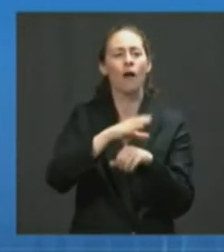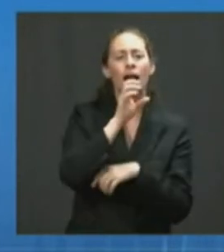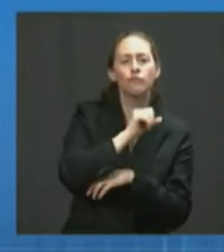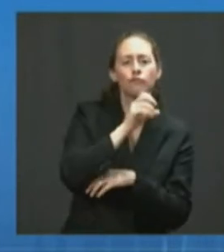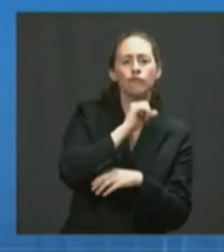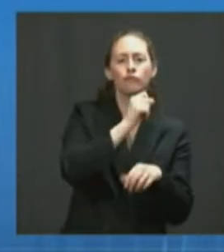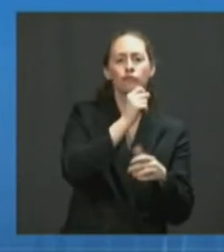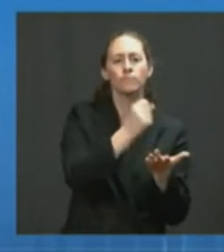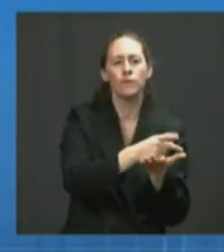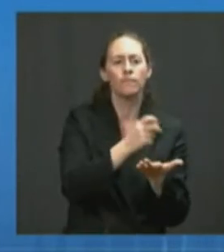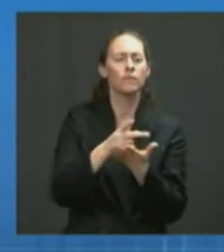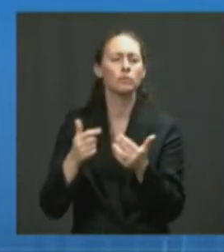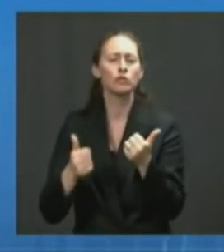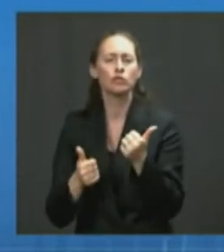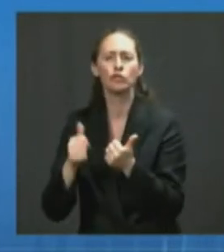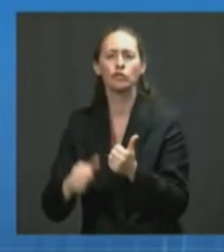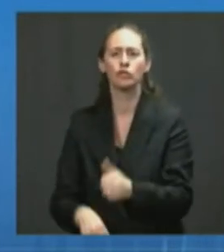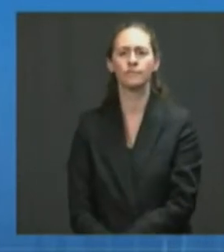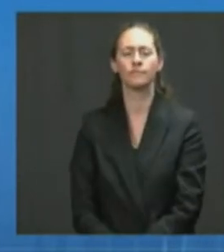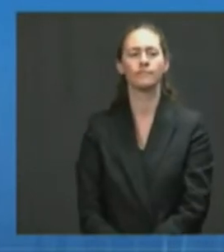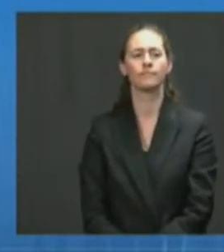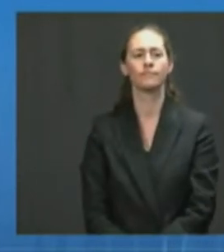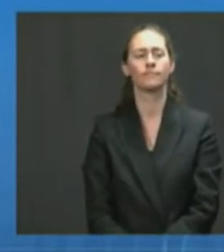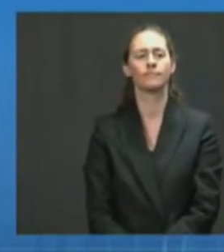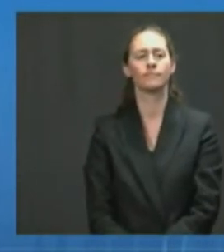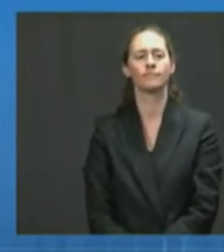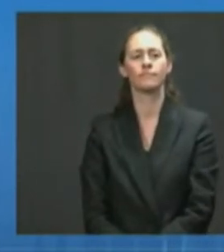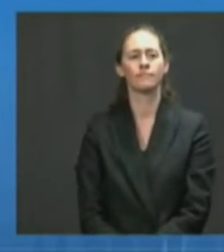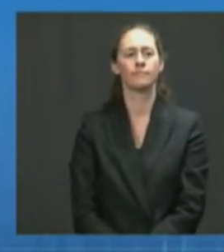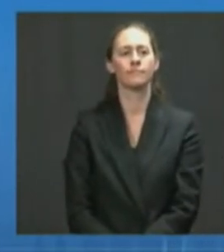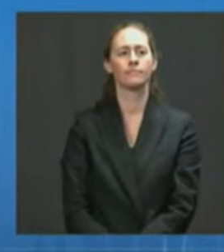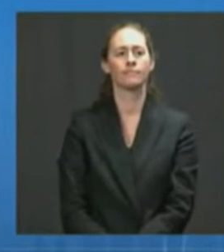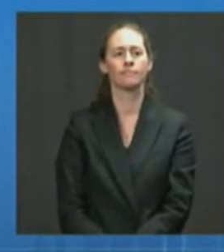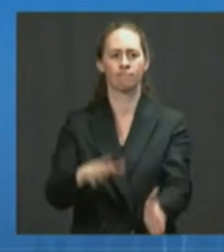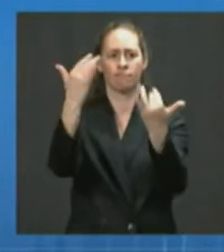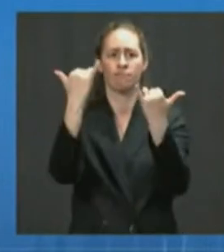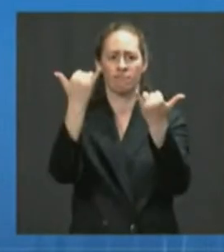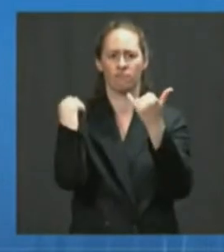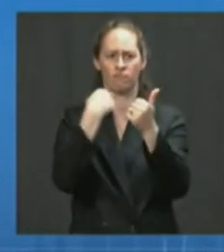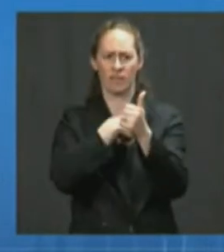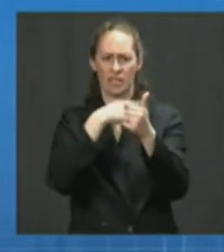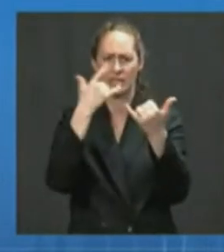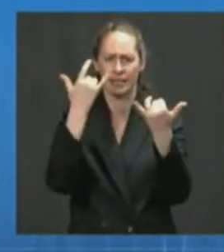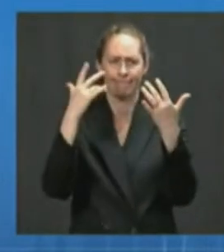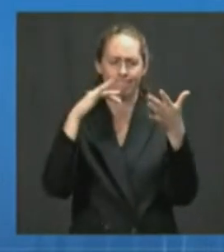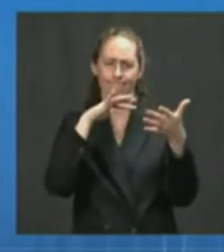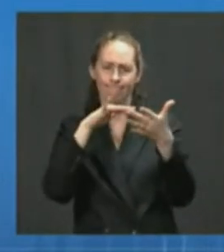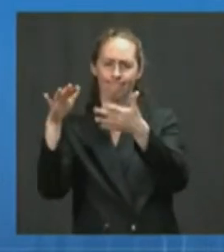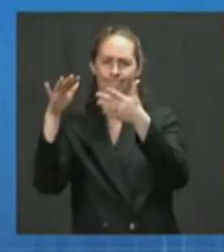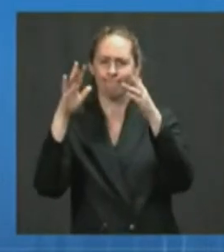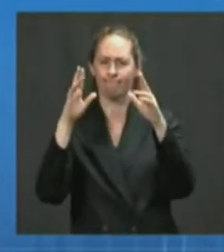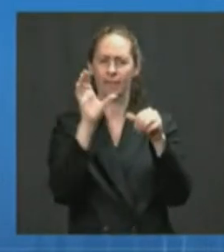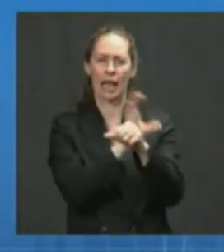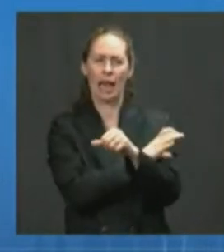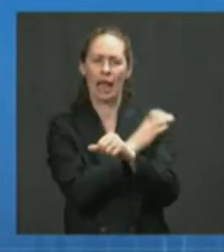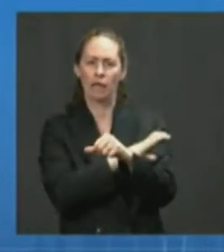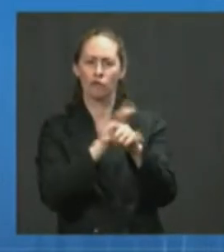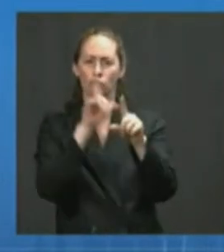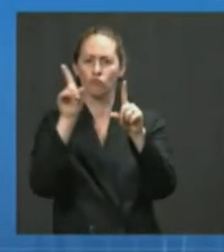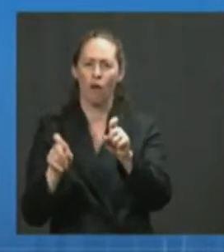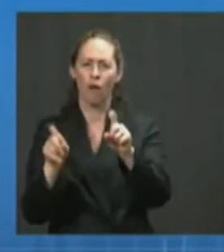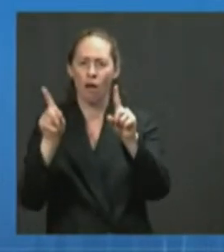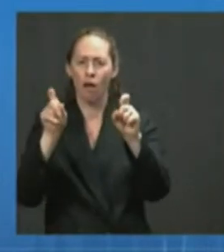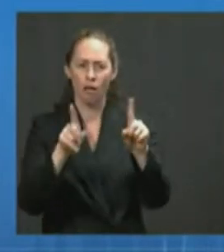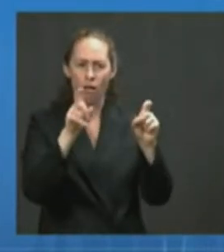So maybe I'll just say that we're looking at the clinical trial data now. We're waiting for the clinical trial data to come in. The approval of